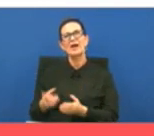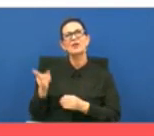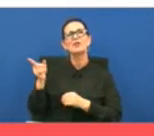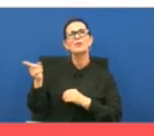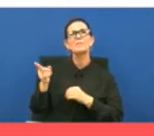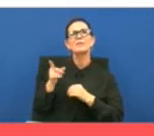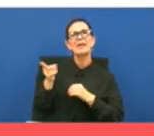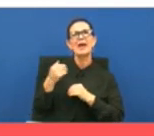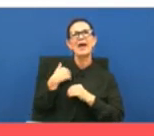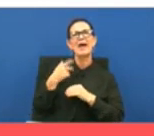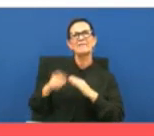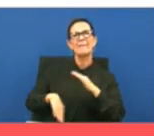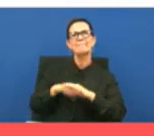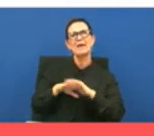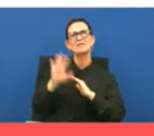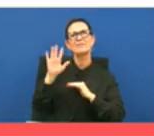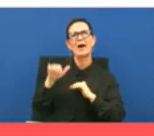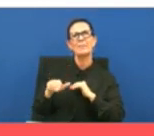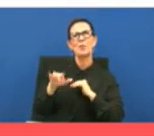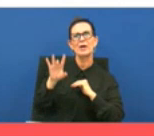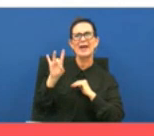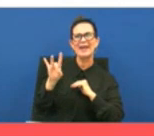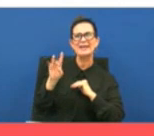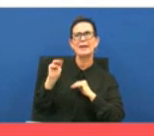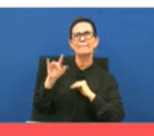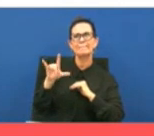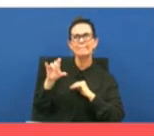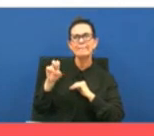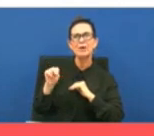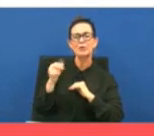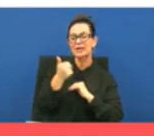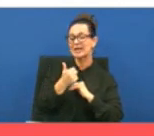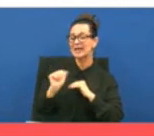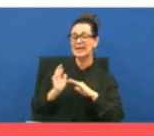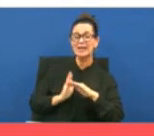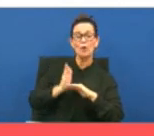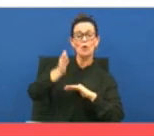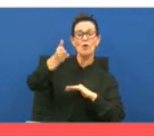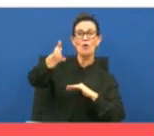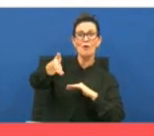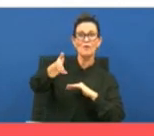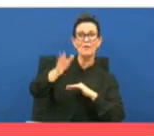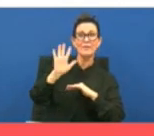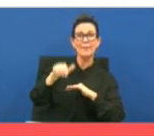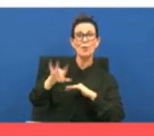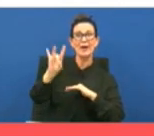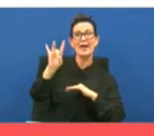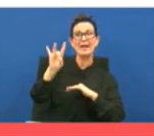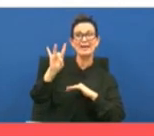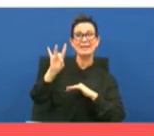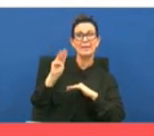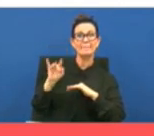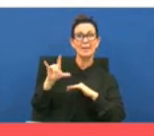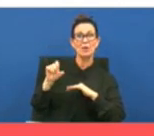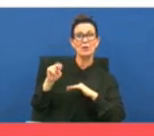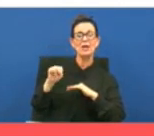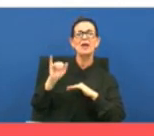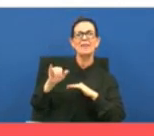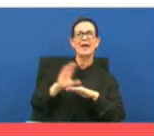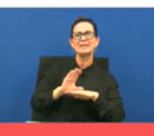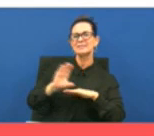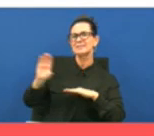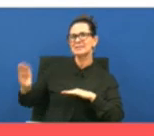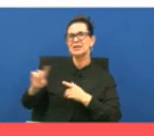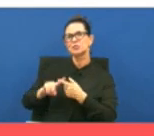max at 5.8 million dollars so anything over 5.8 million dollars is something that goes toward our